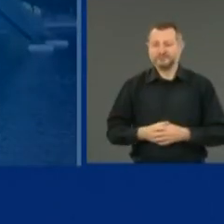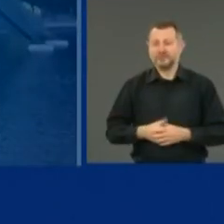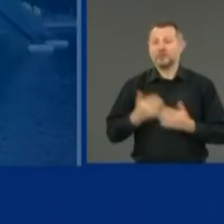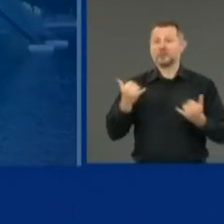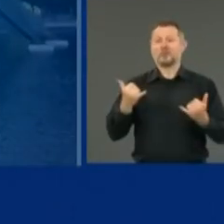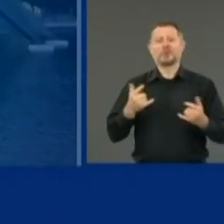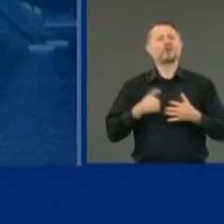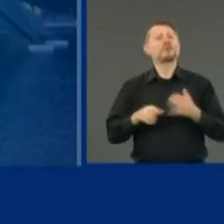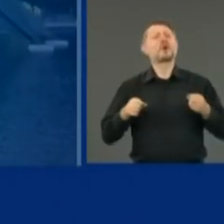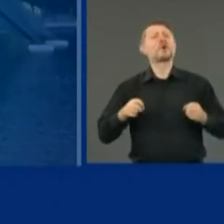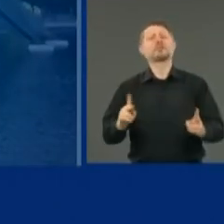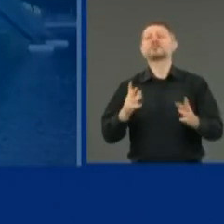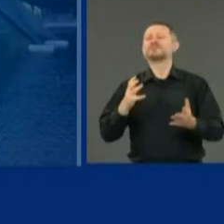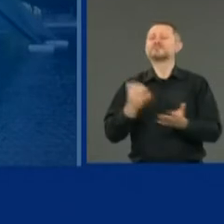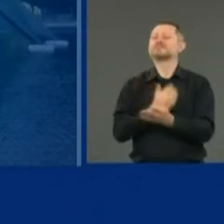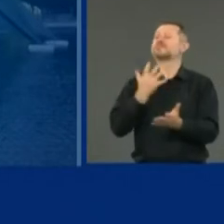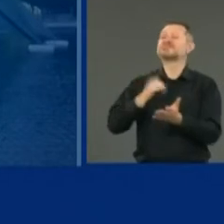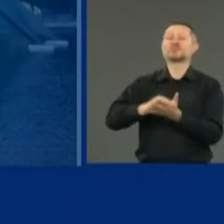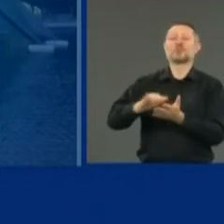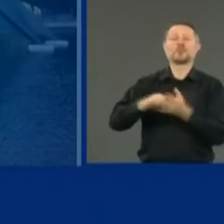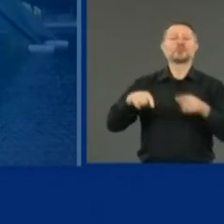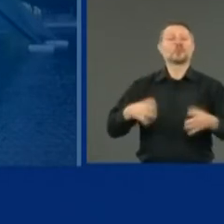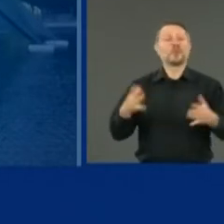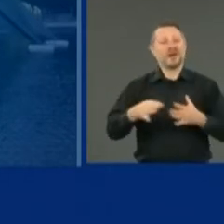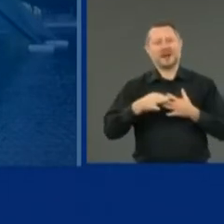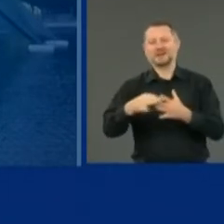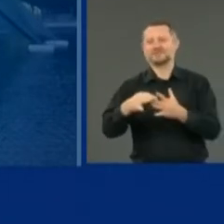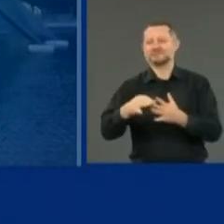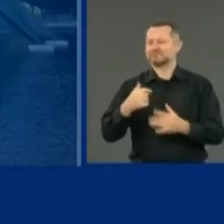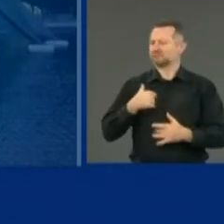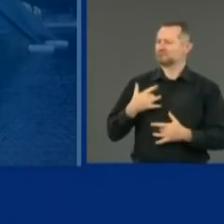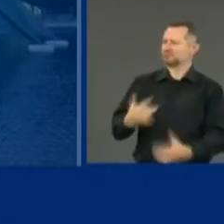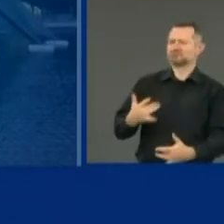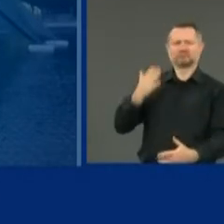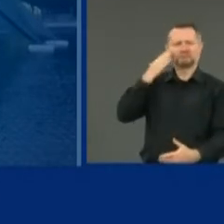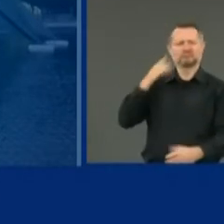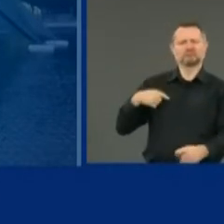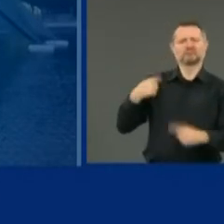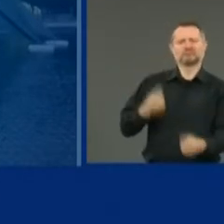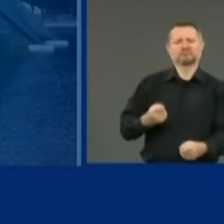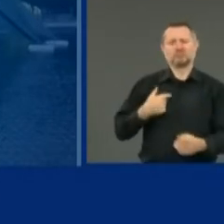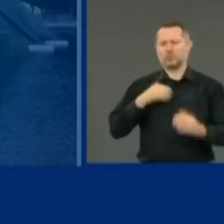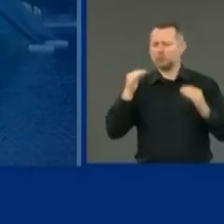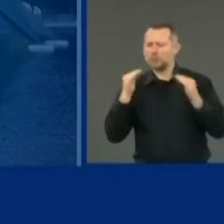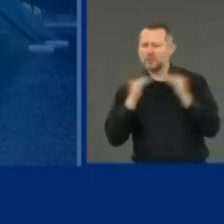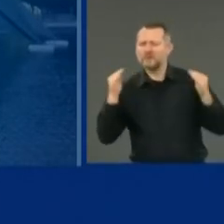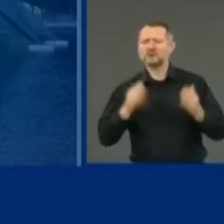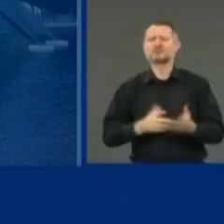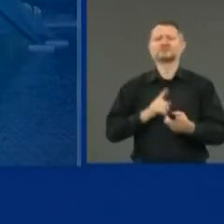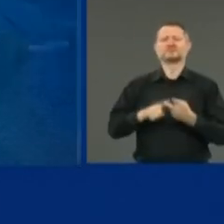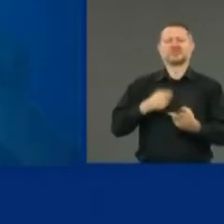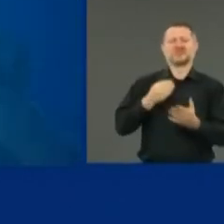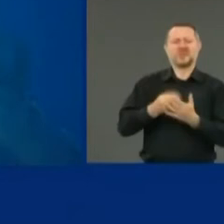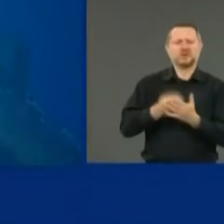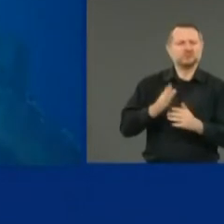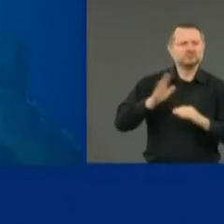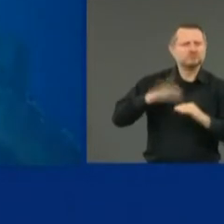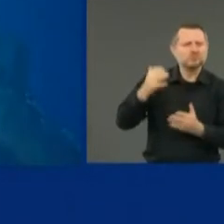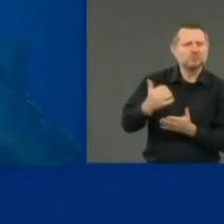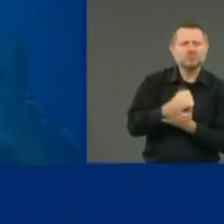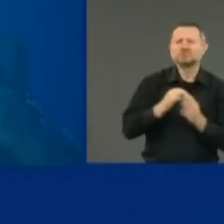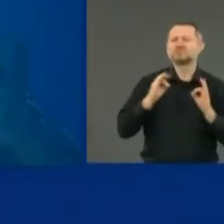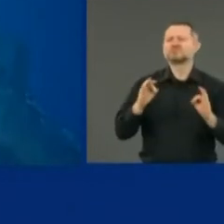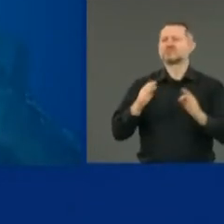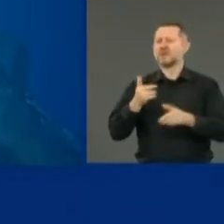State to lead. And that's what we do. We did it with marriage equality, with minimum wage, with gun safety, with free college tuition,